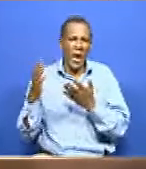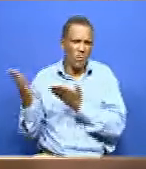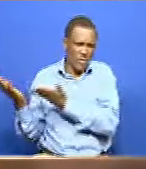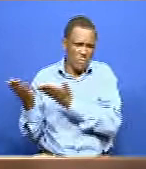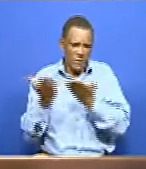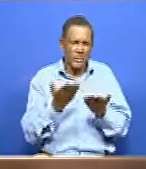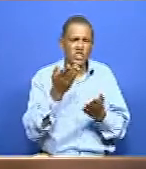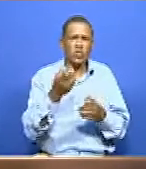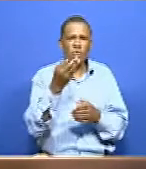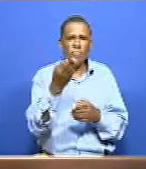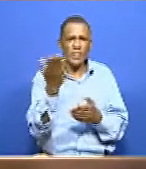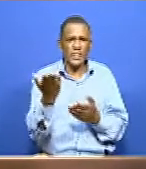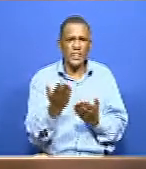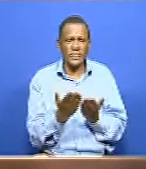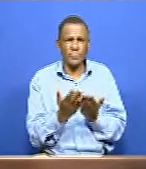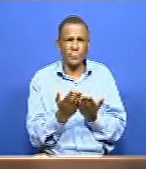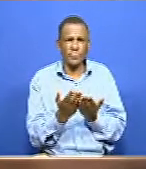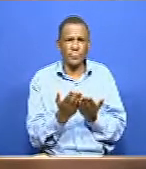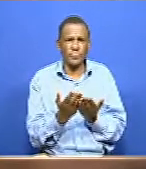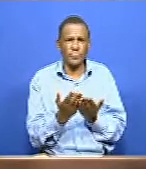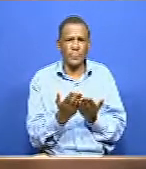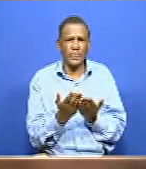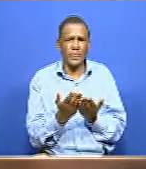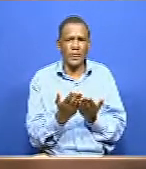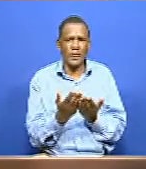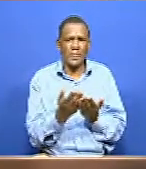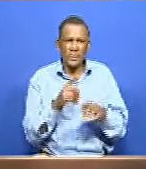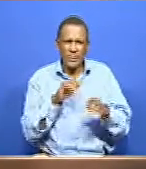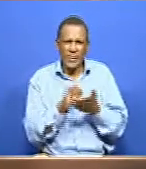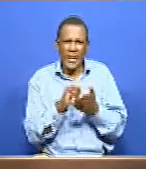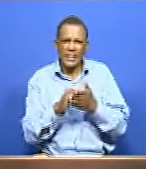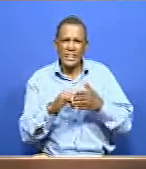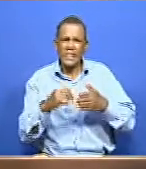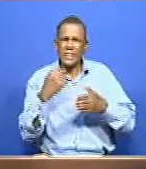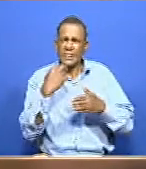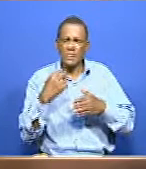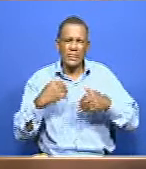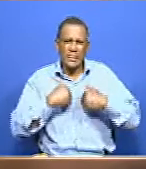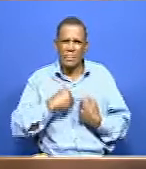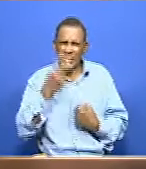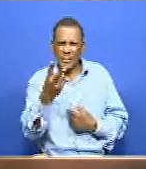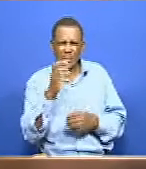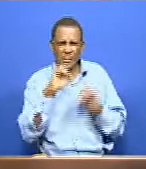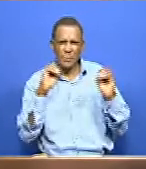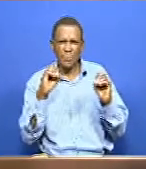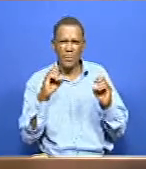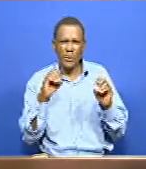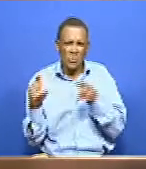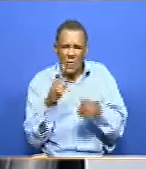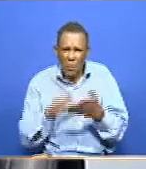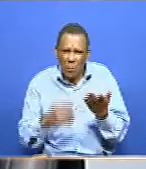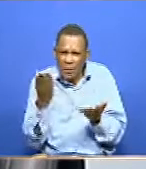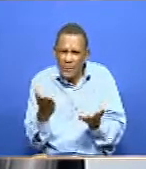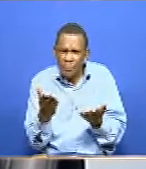policies that are pro-disability and especially invisible disabilities, how are we doing? As a country, we have very good written